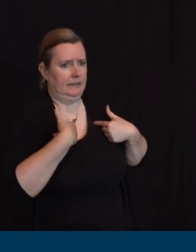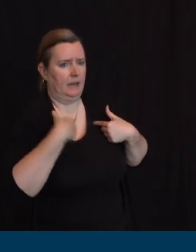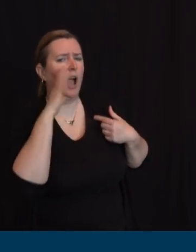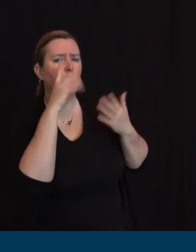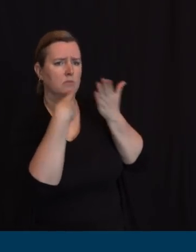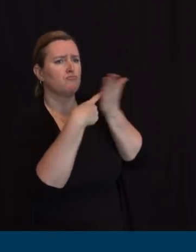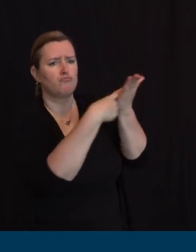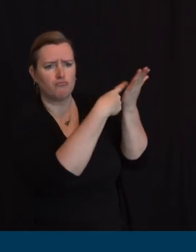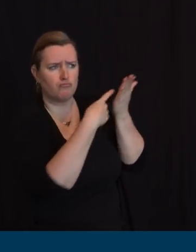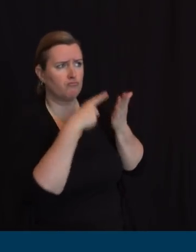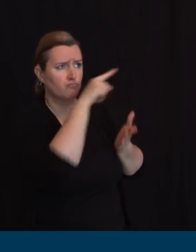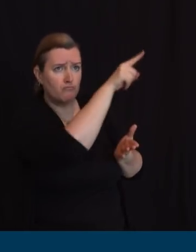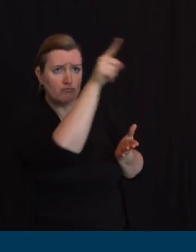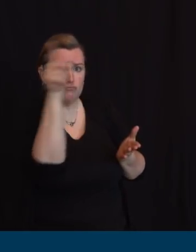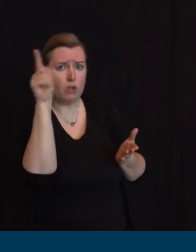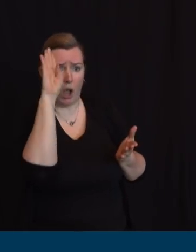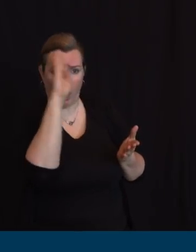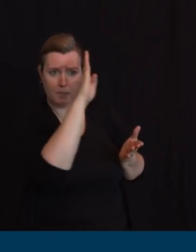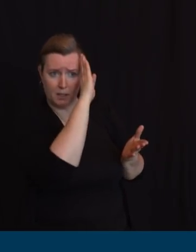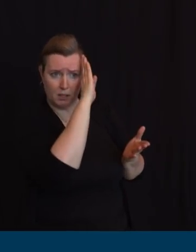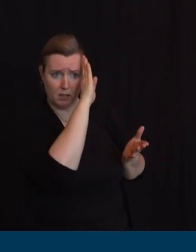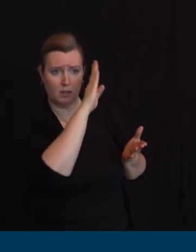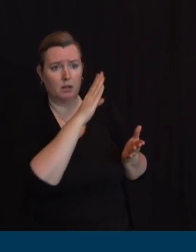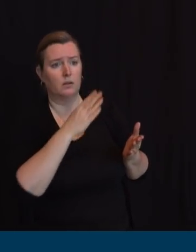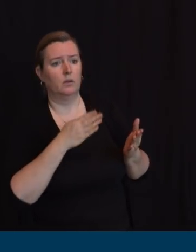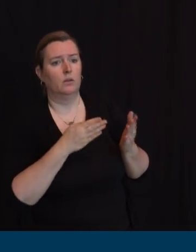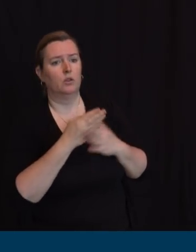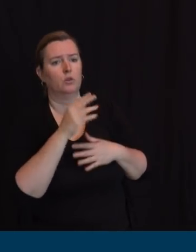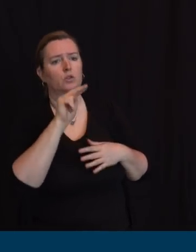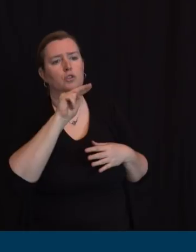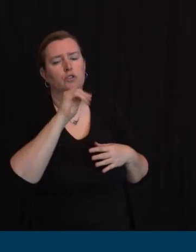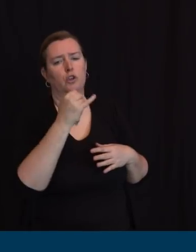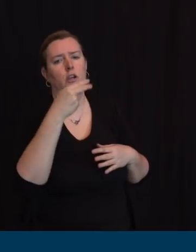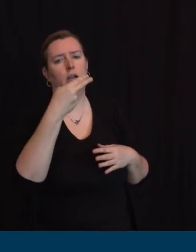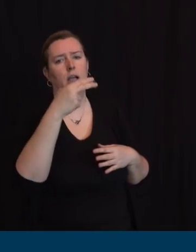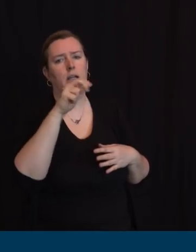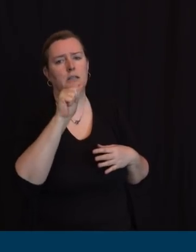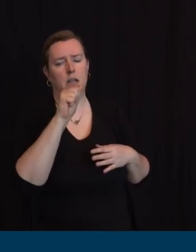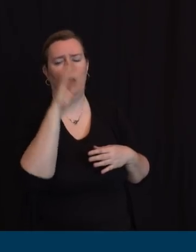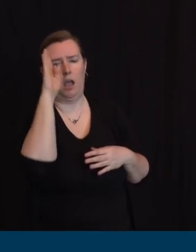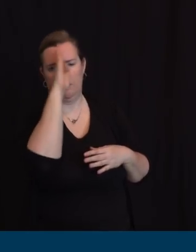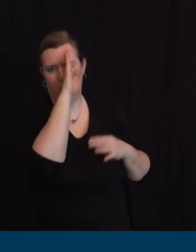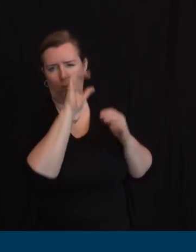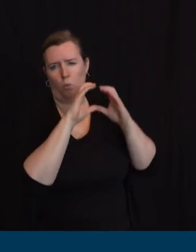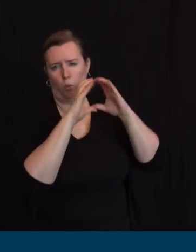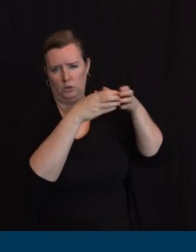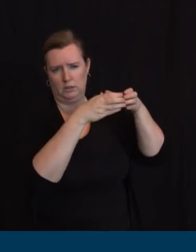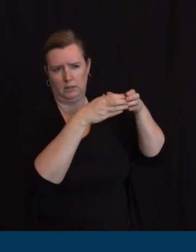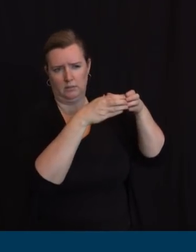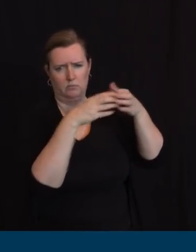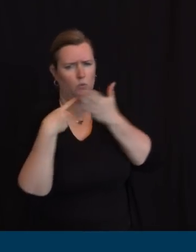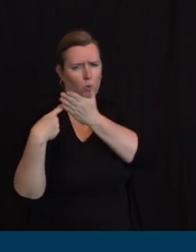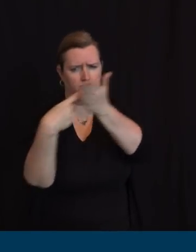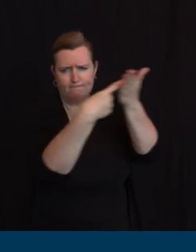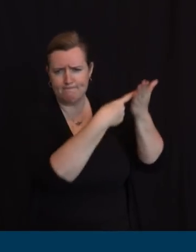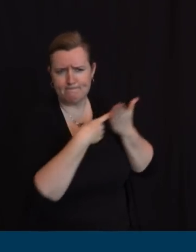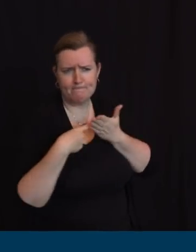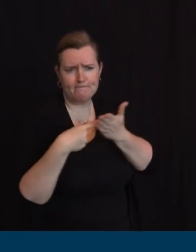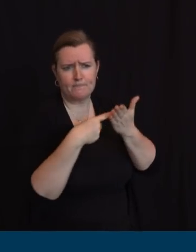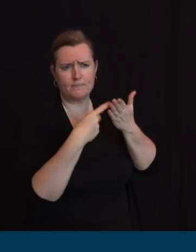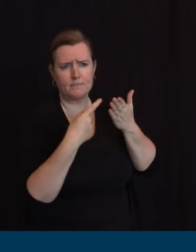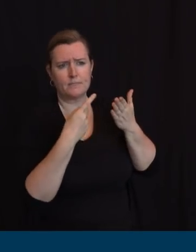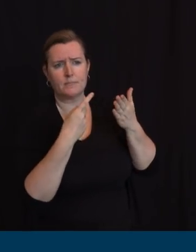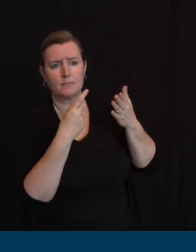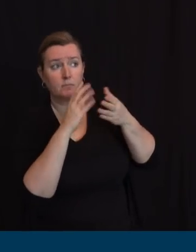there was one yesterday evening so a lot of it is anecdotal but they many of them have used